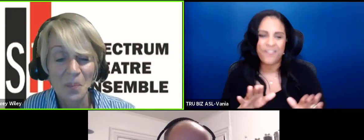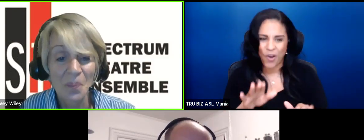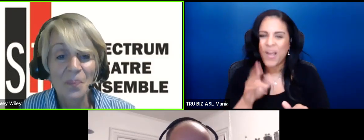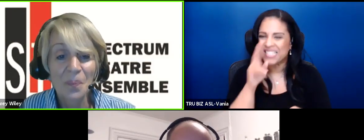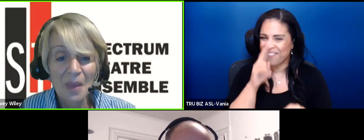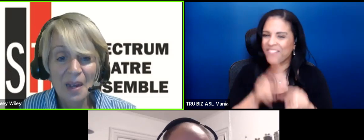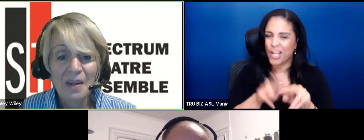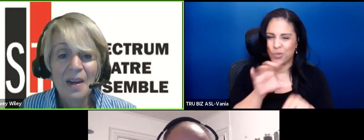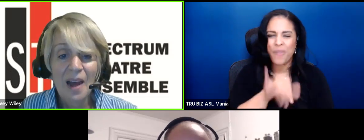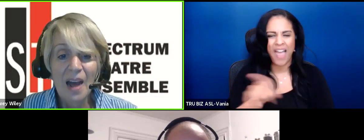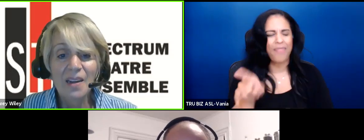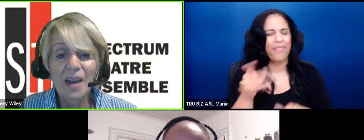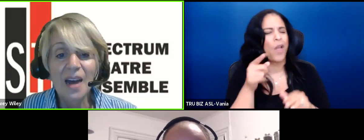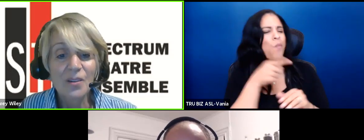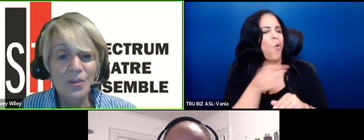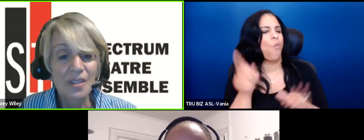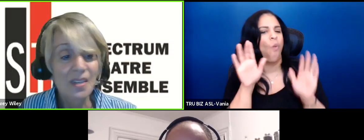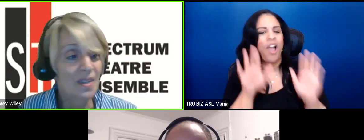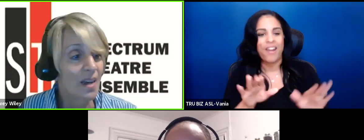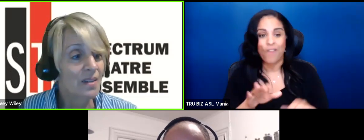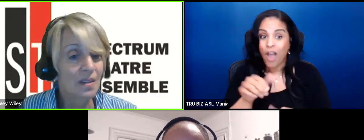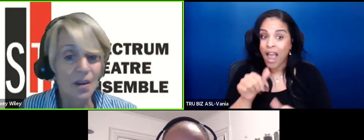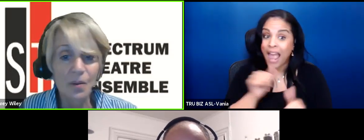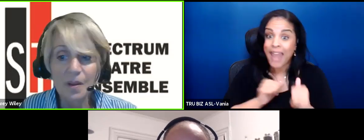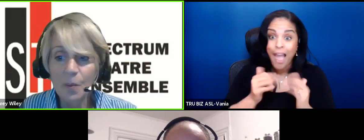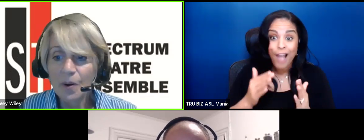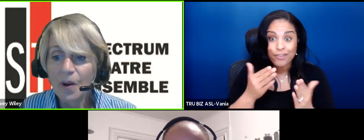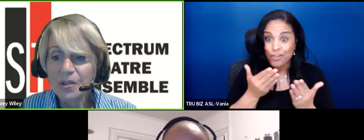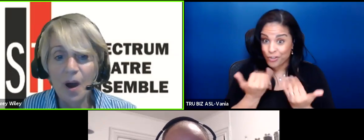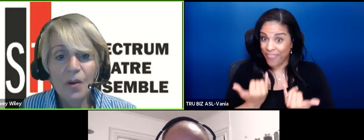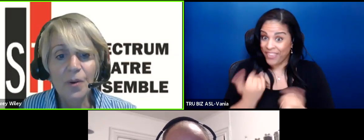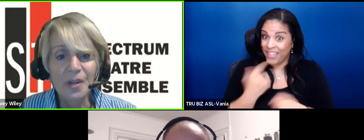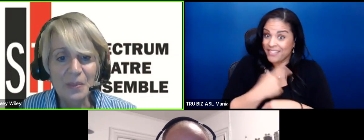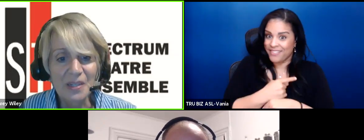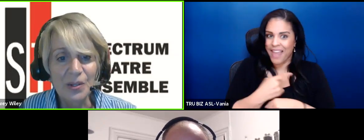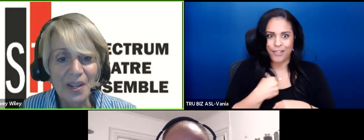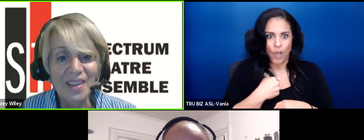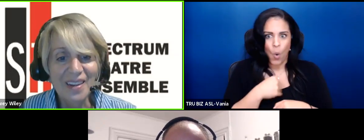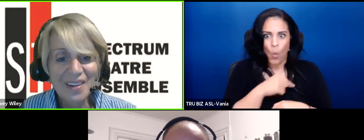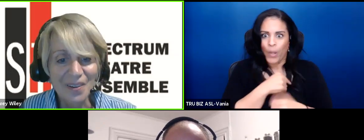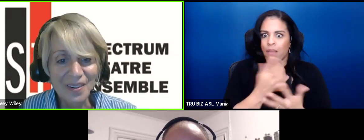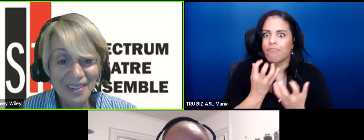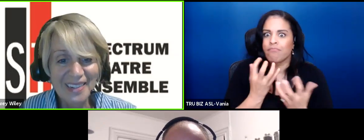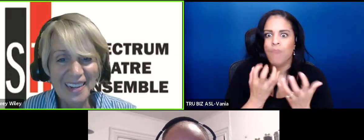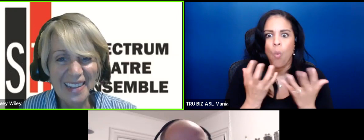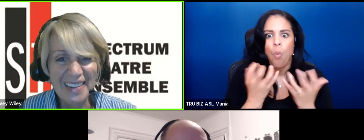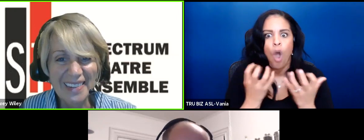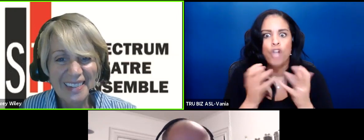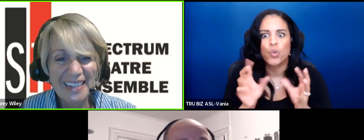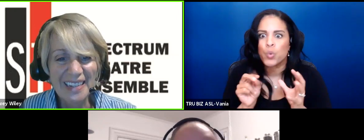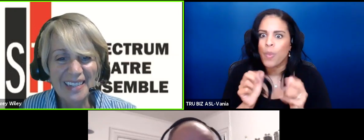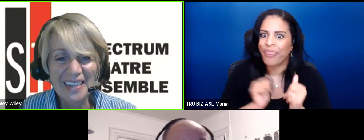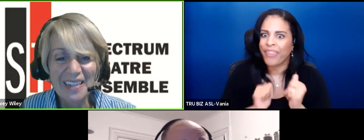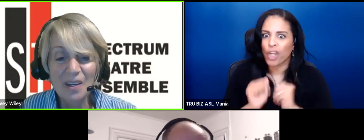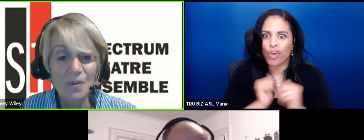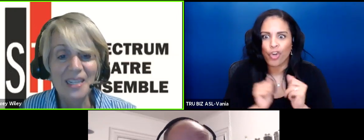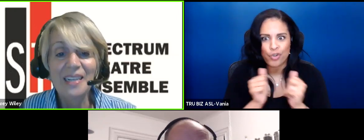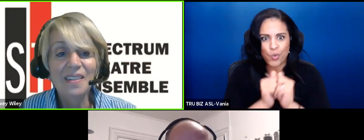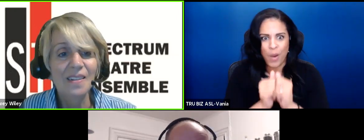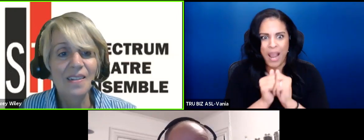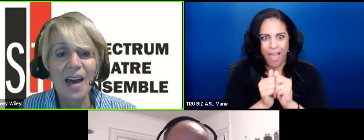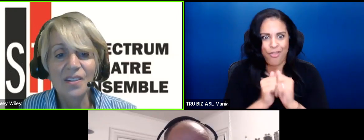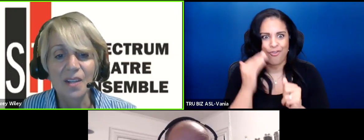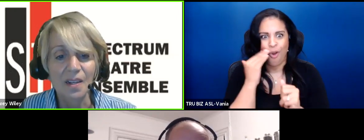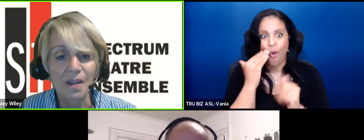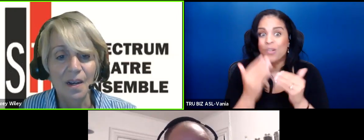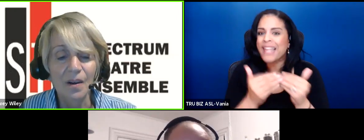absolutely wonderful and and actors these days you know we're all so hungry to be doing theater together that you know it was